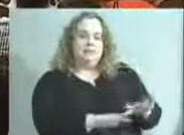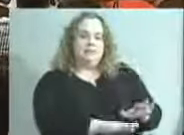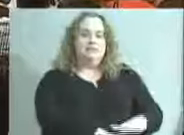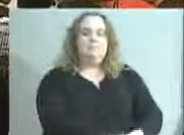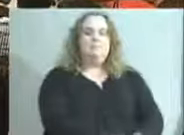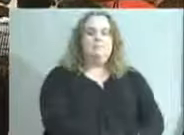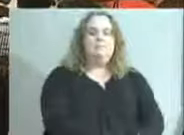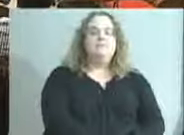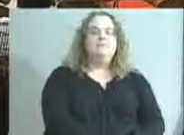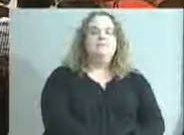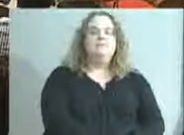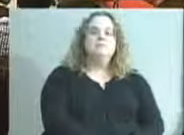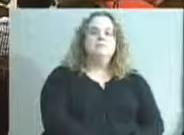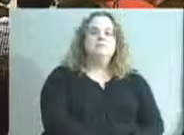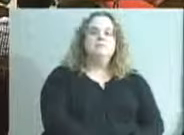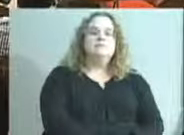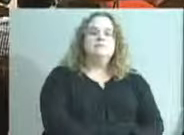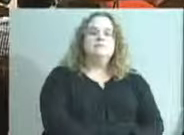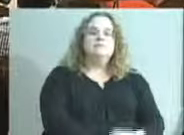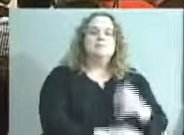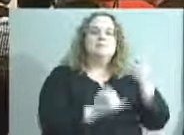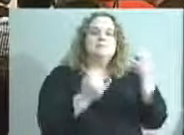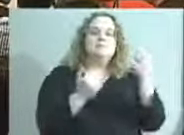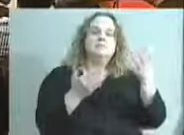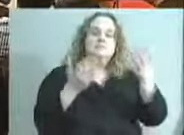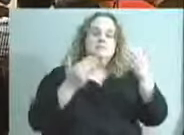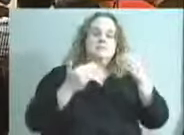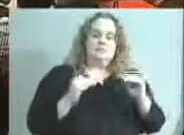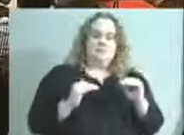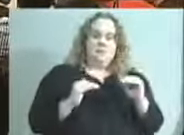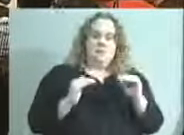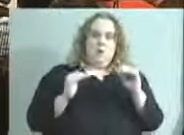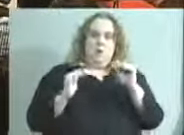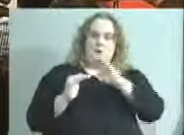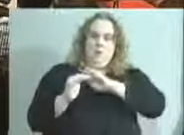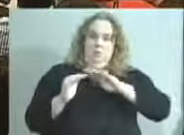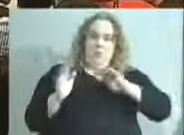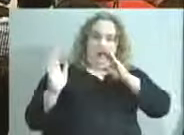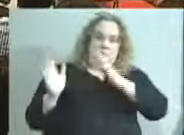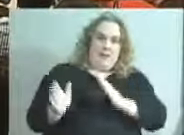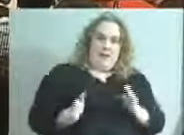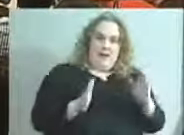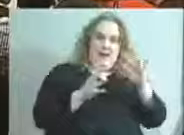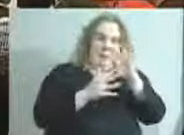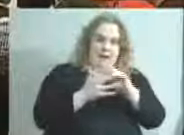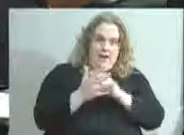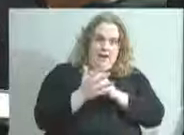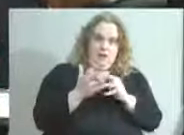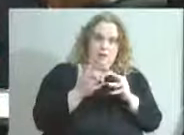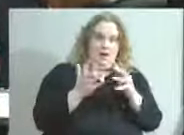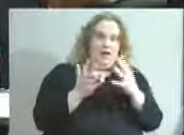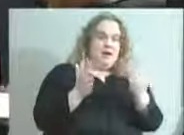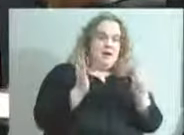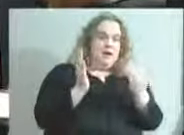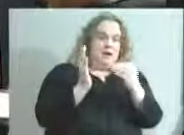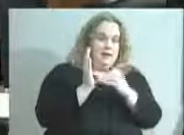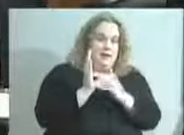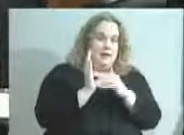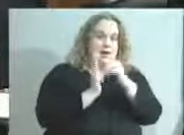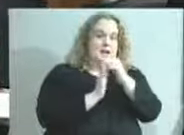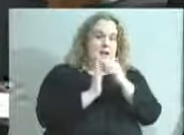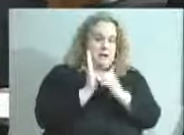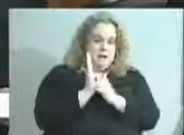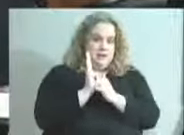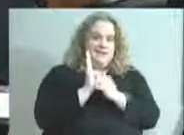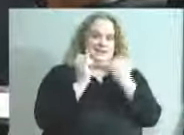Next, we're going to move into the board planning calendar. And again, note that our agenda